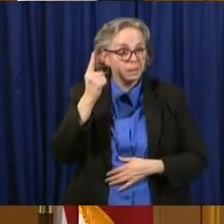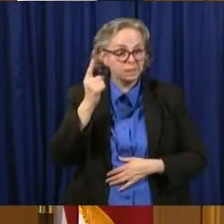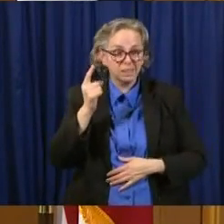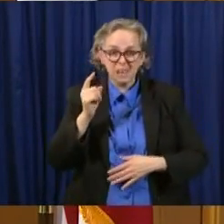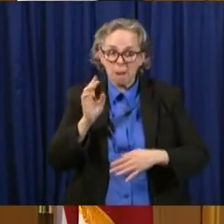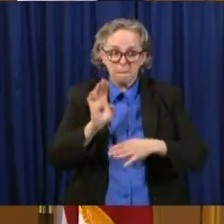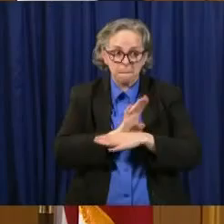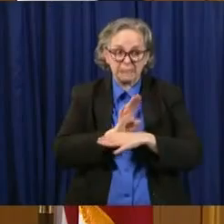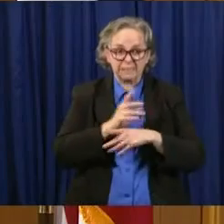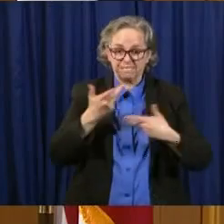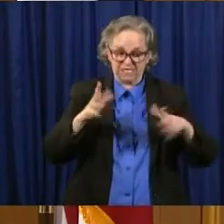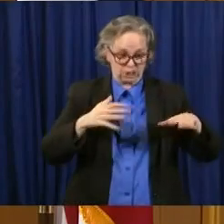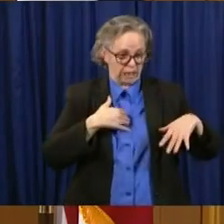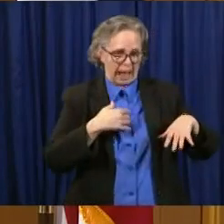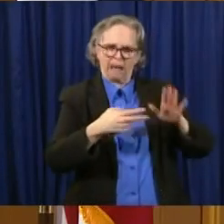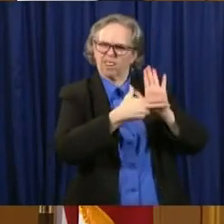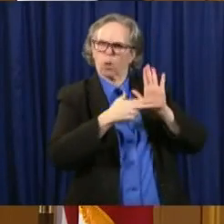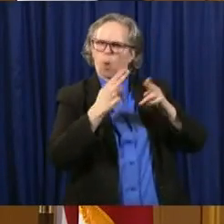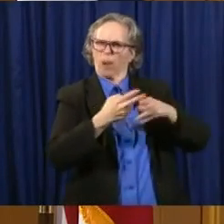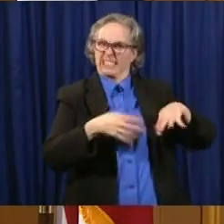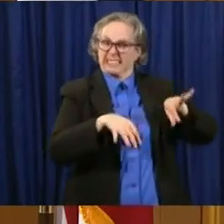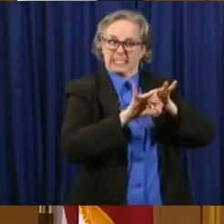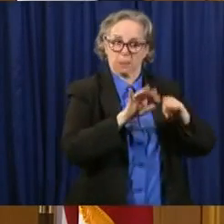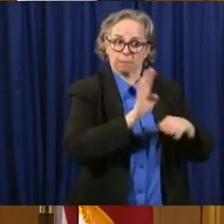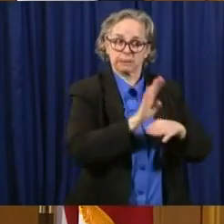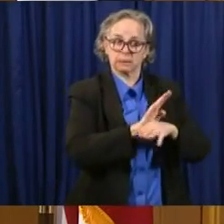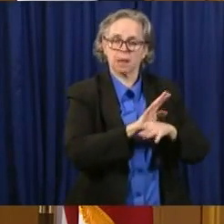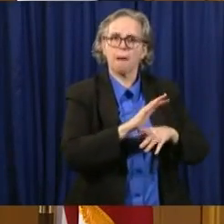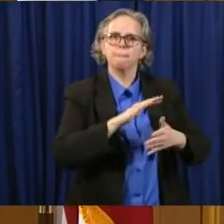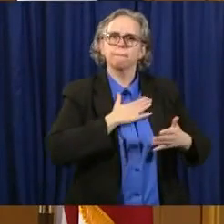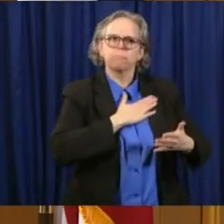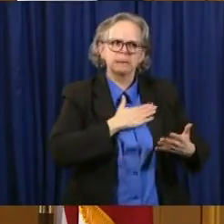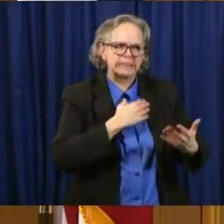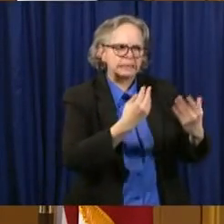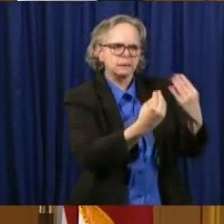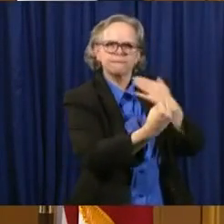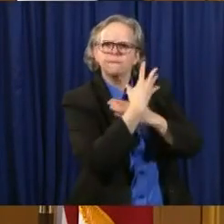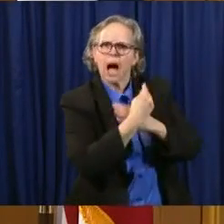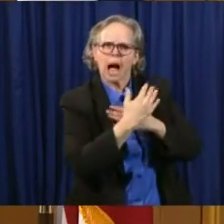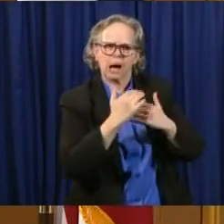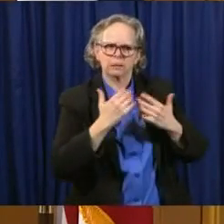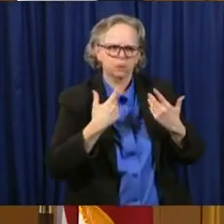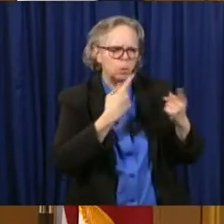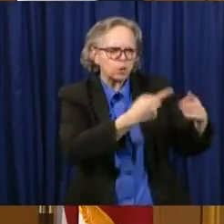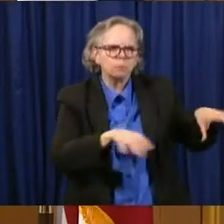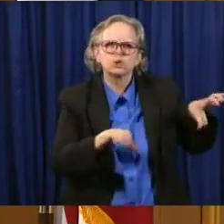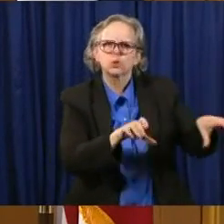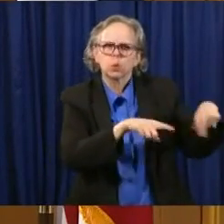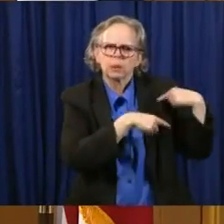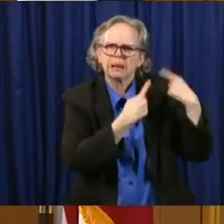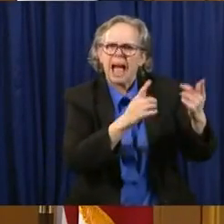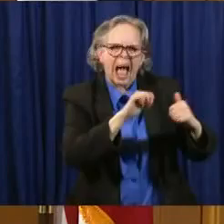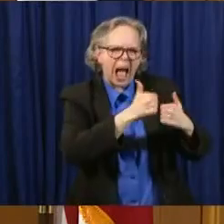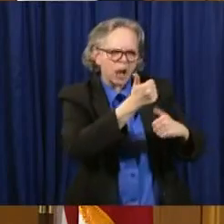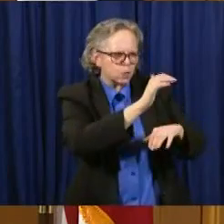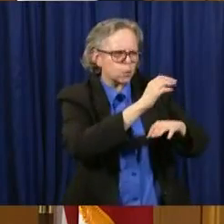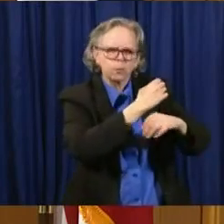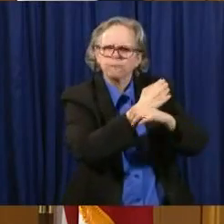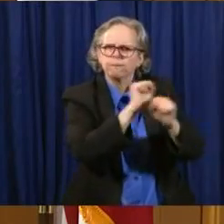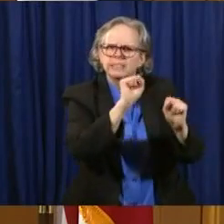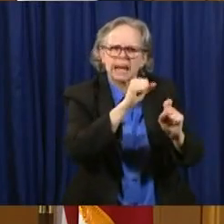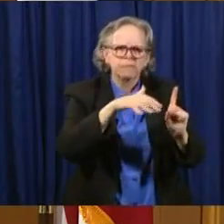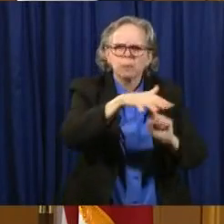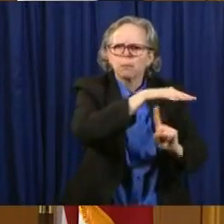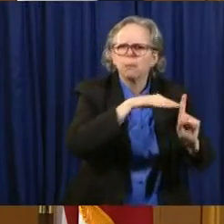want to learn from them, uh, what they have learned in operating, uh, during this period of time with